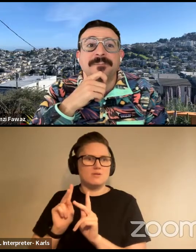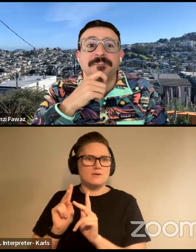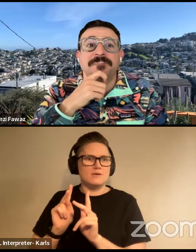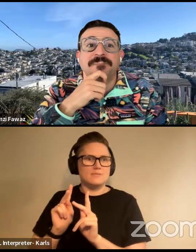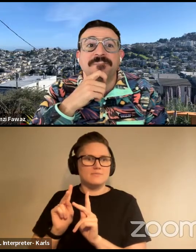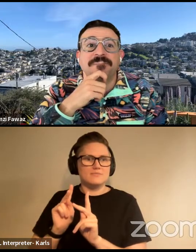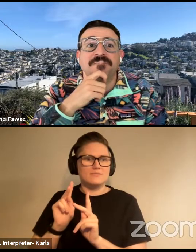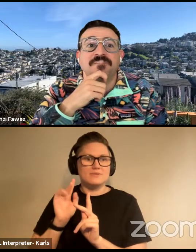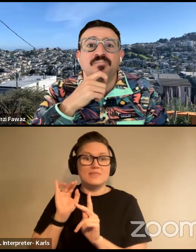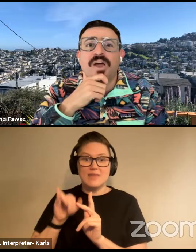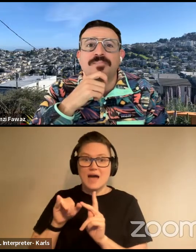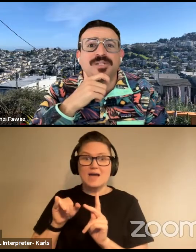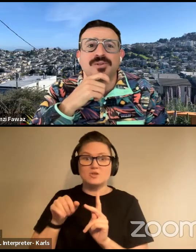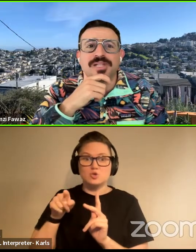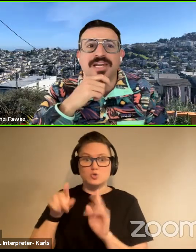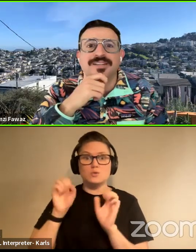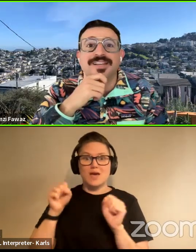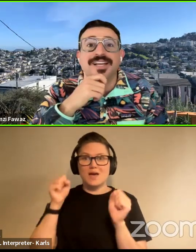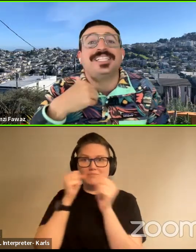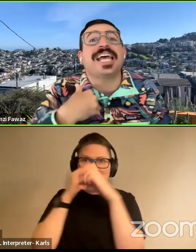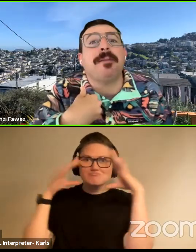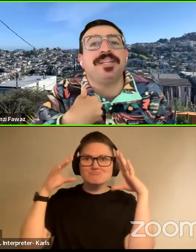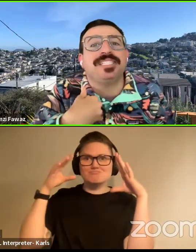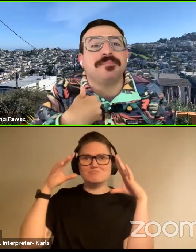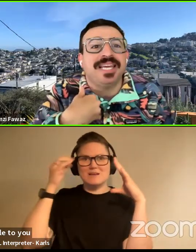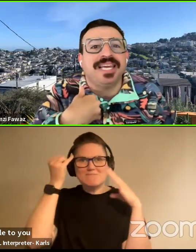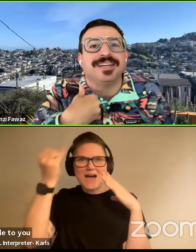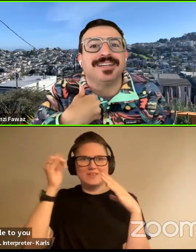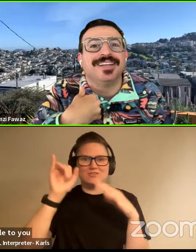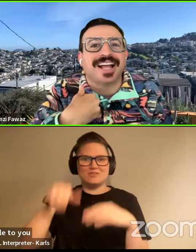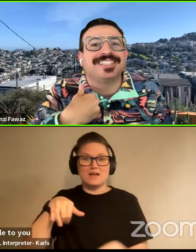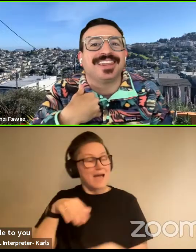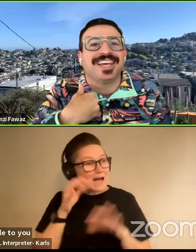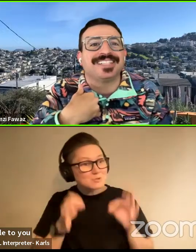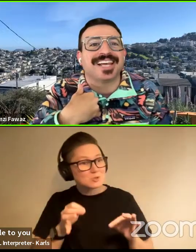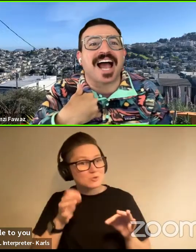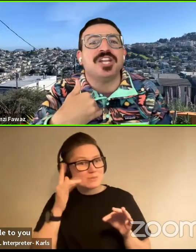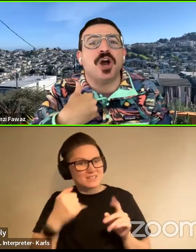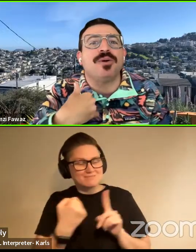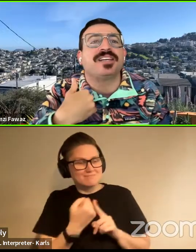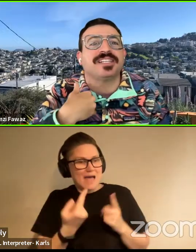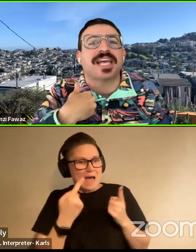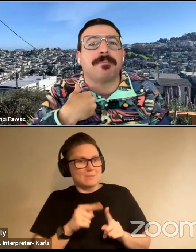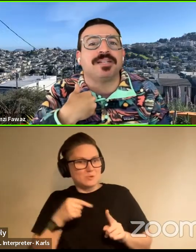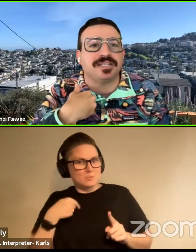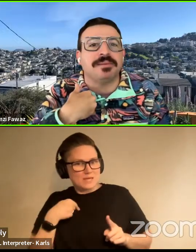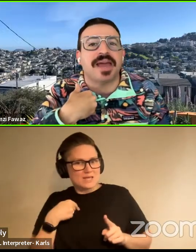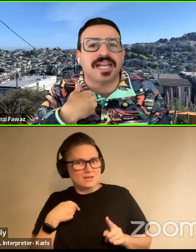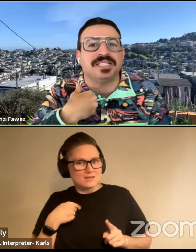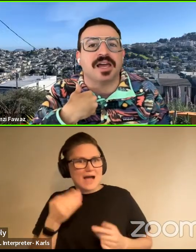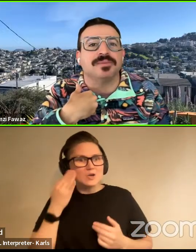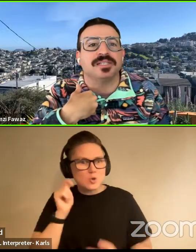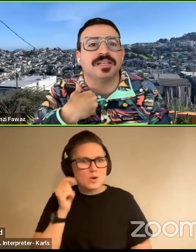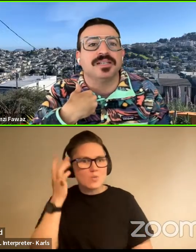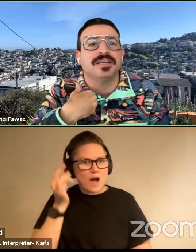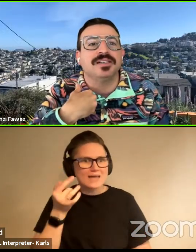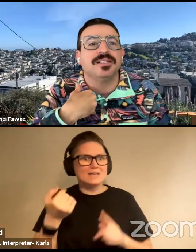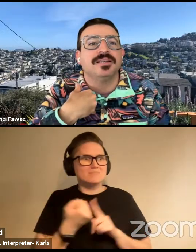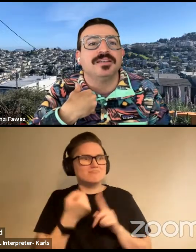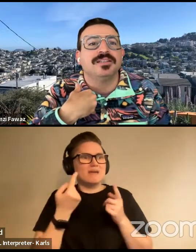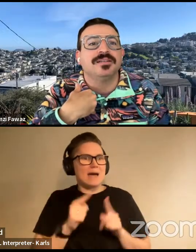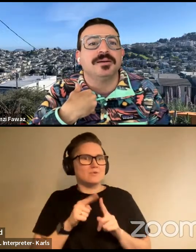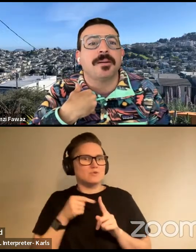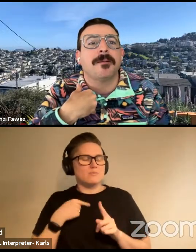imaginable to you. Absolutely. And it's happened to me. That's the thing is like, I know it because it's happened to me many times.